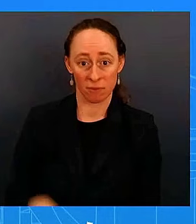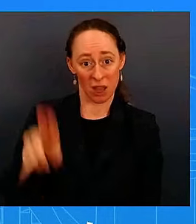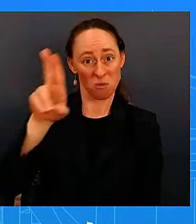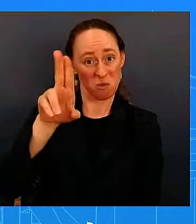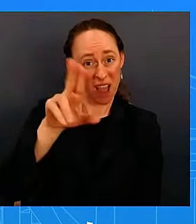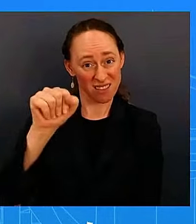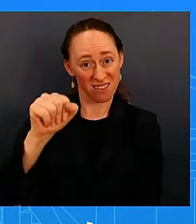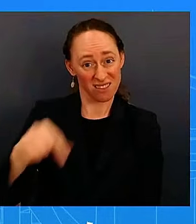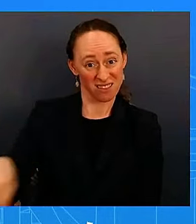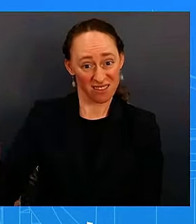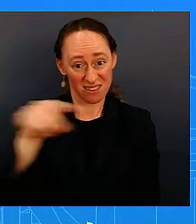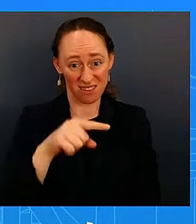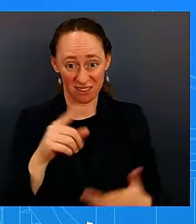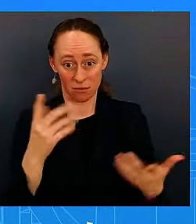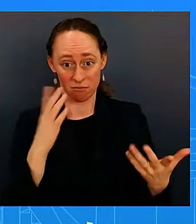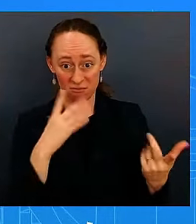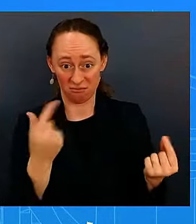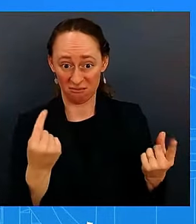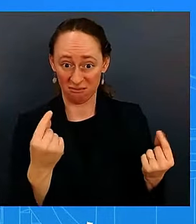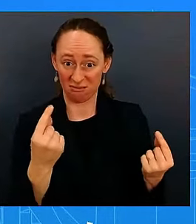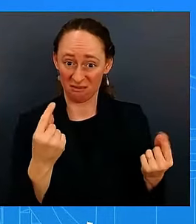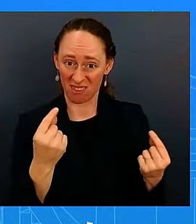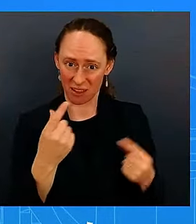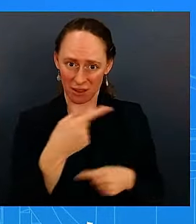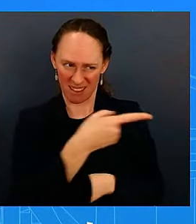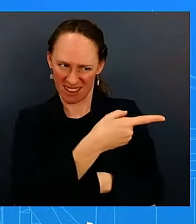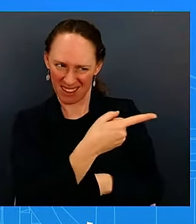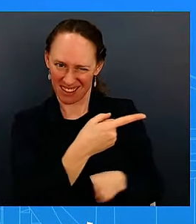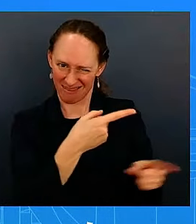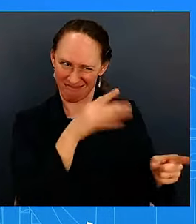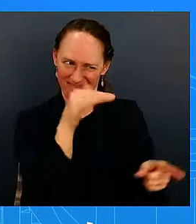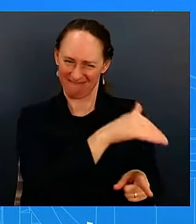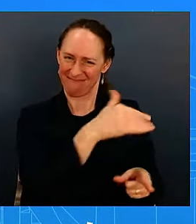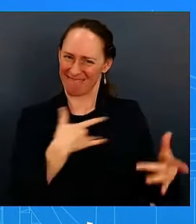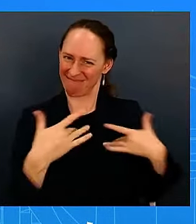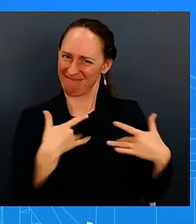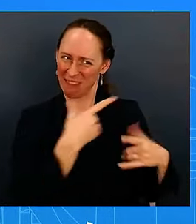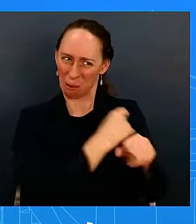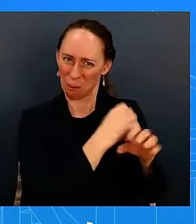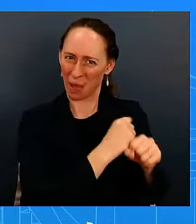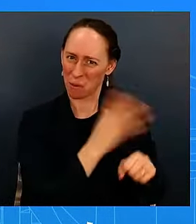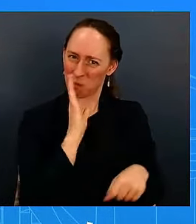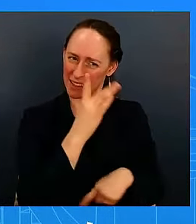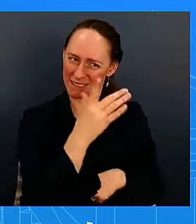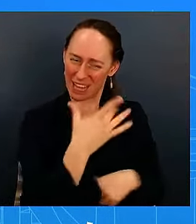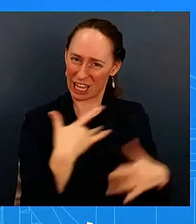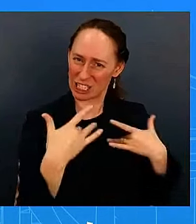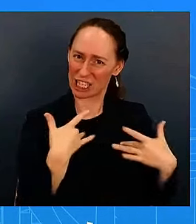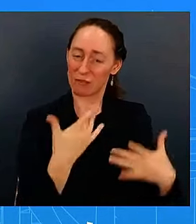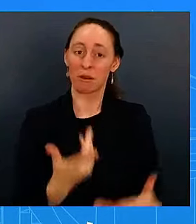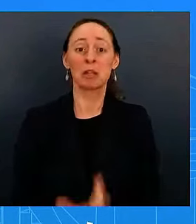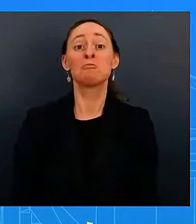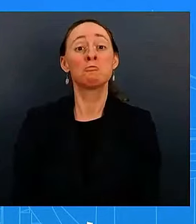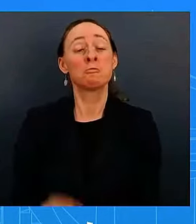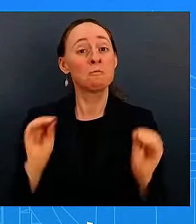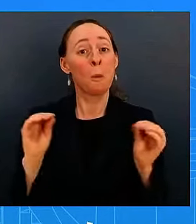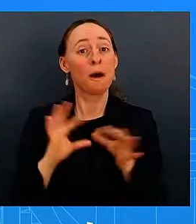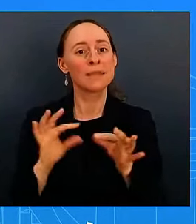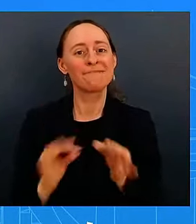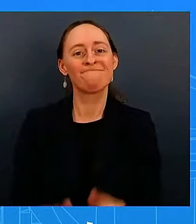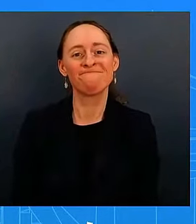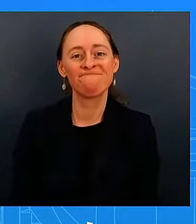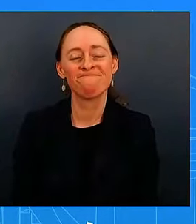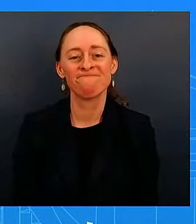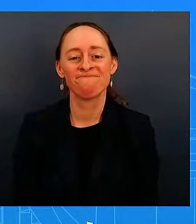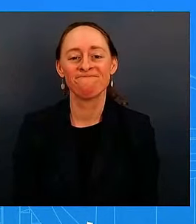going to speak to this at this time i'm just not okay um during the president's remarks um he also spoke about the negotiations that